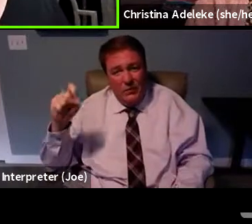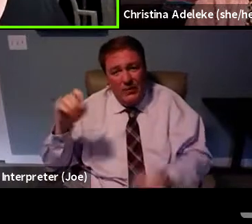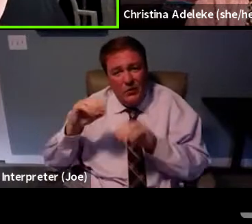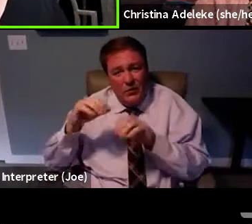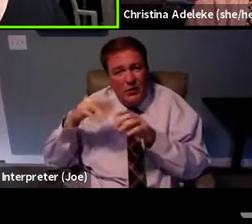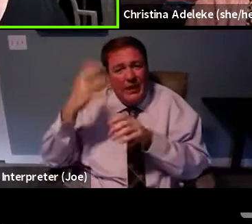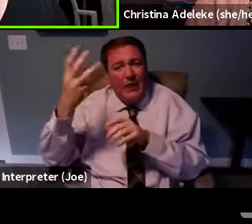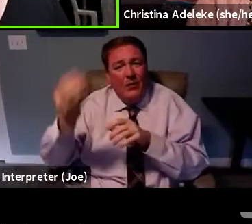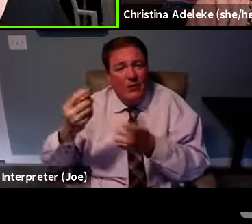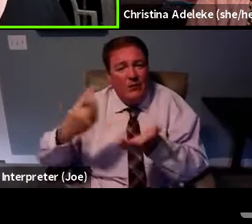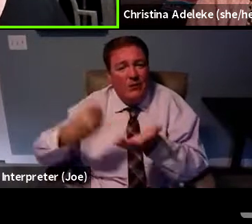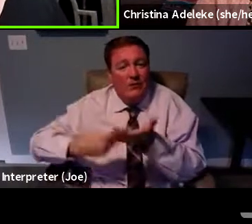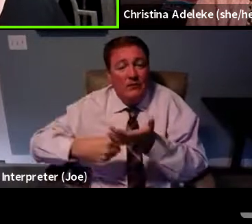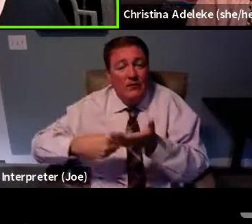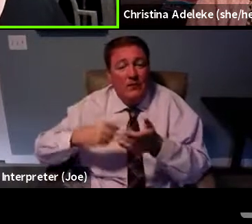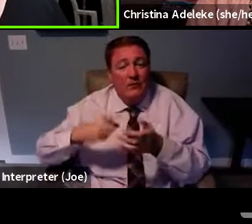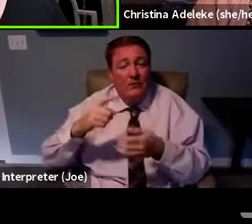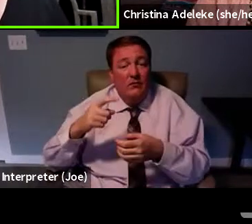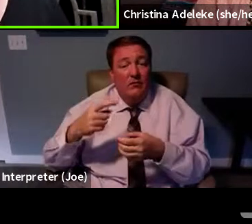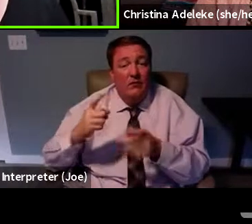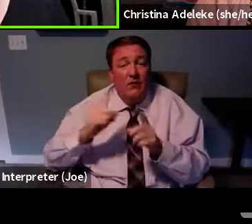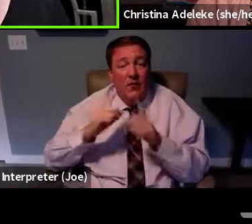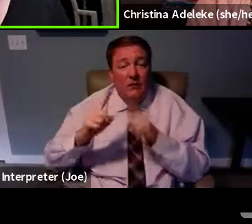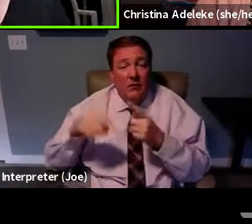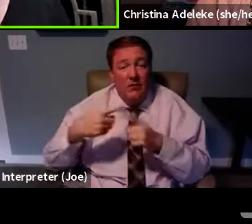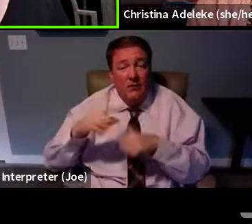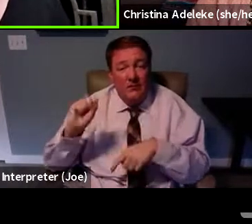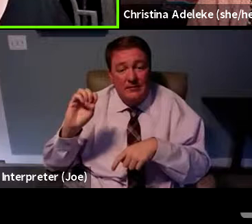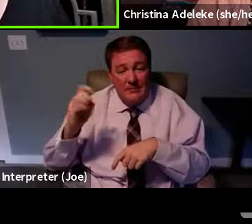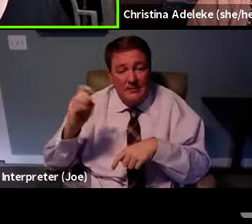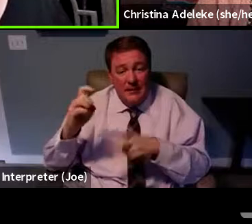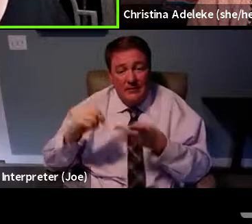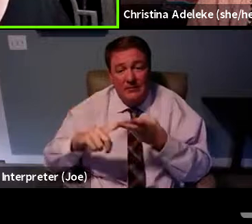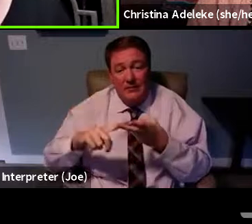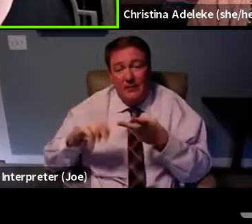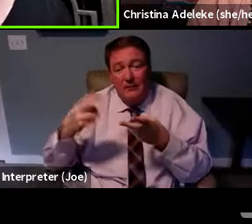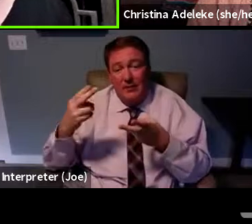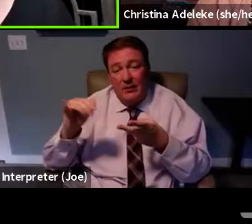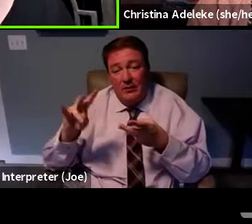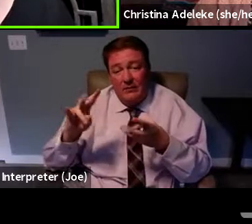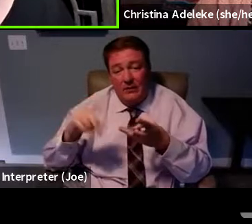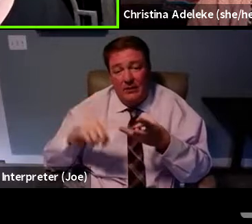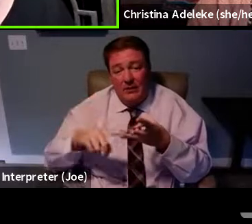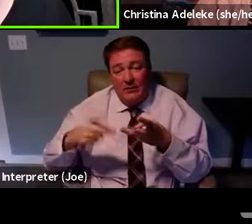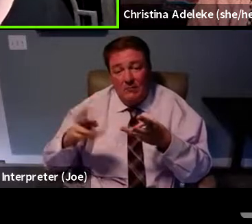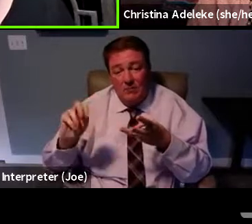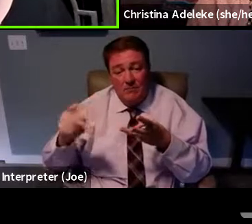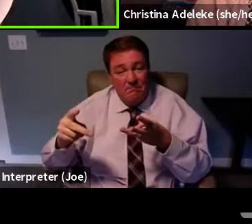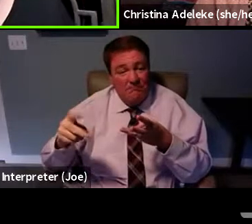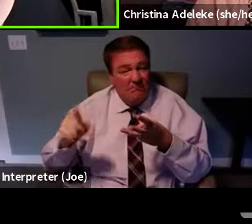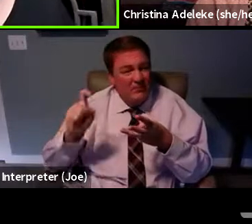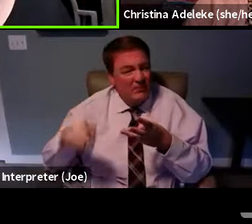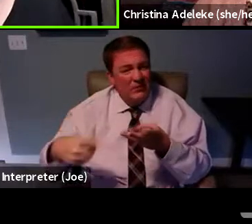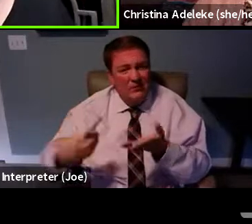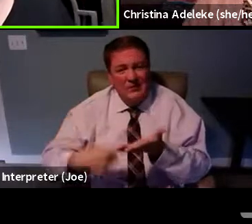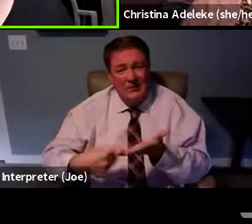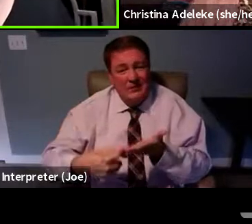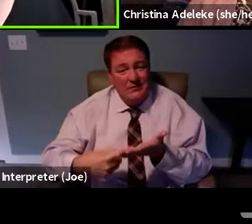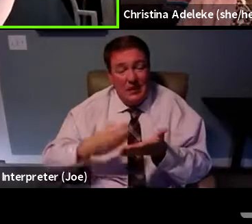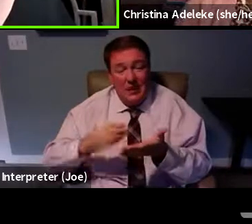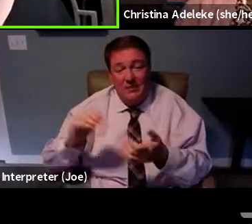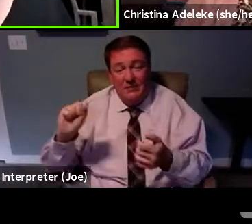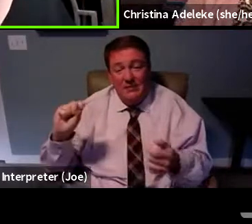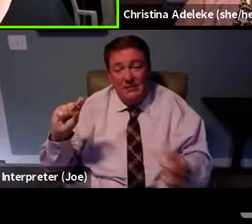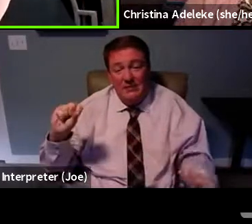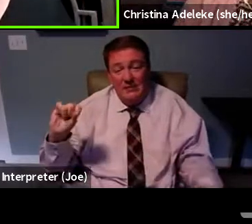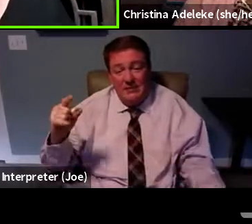conversation around sex, normalizing the conversation around HIV and PrEP. And just the stigma, we